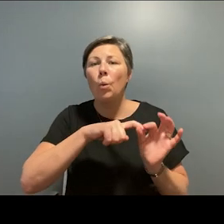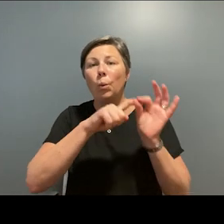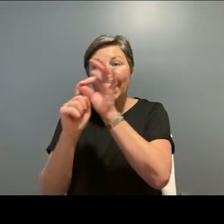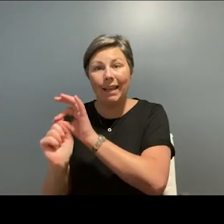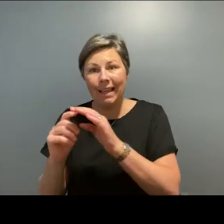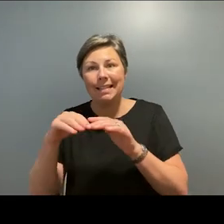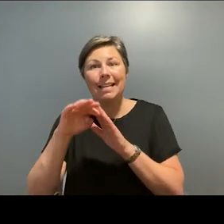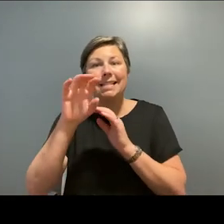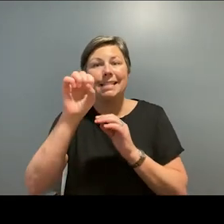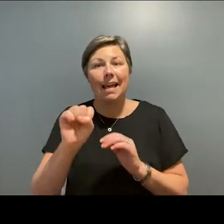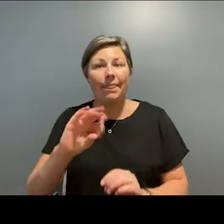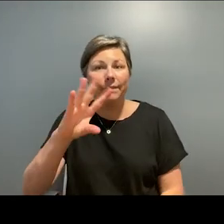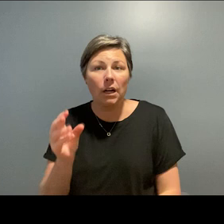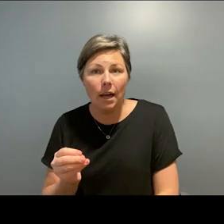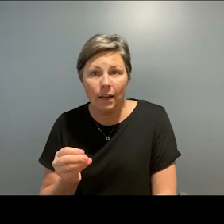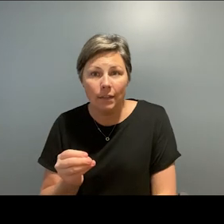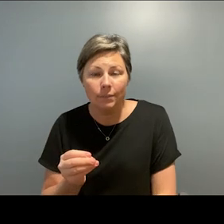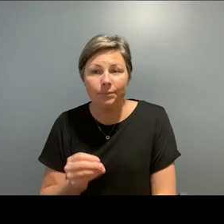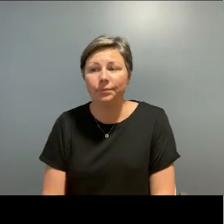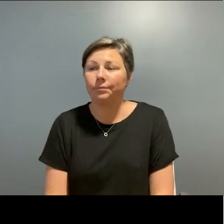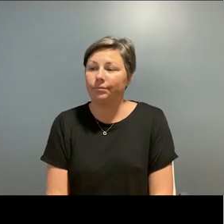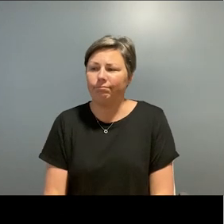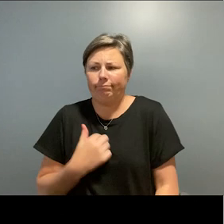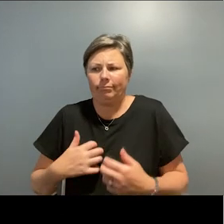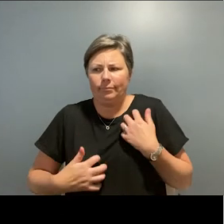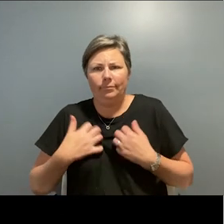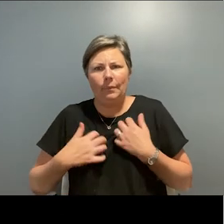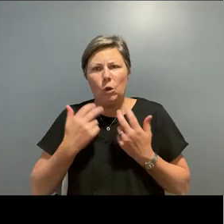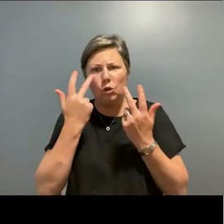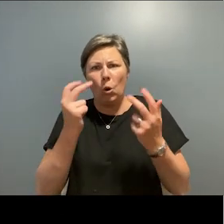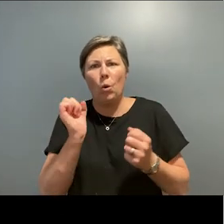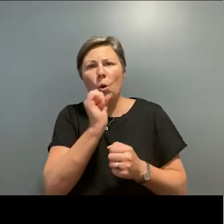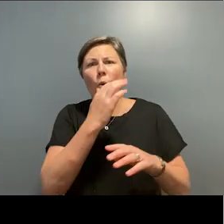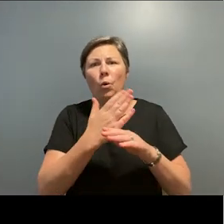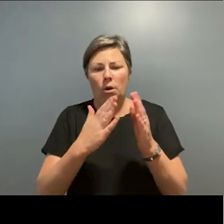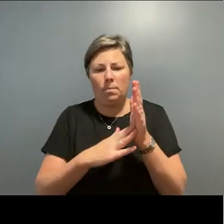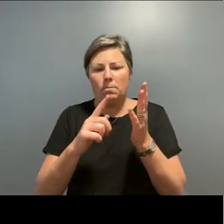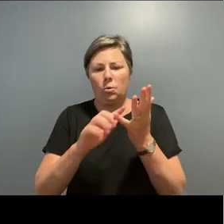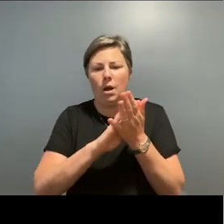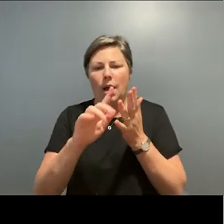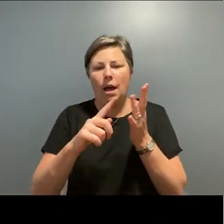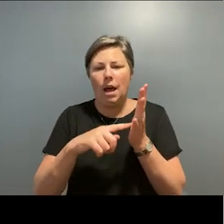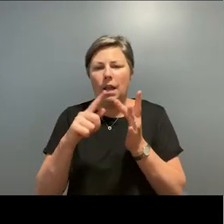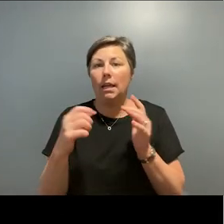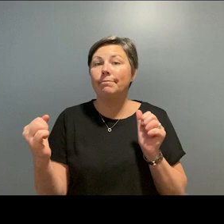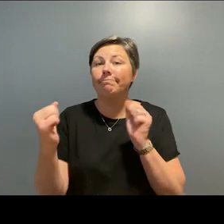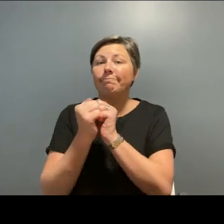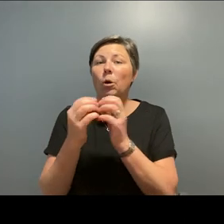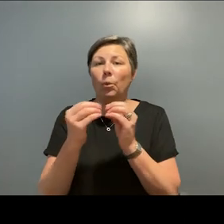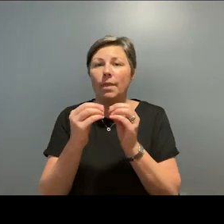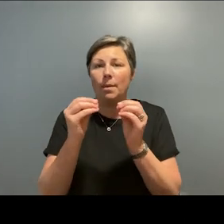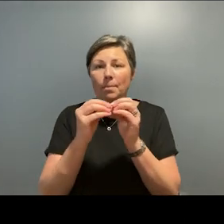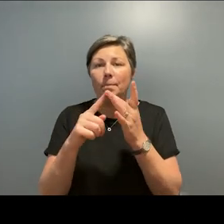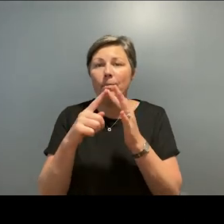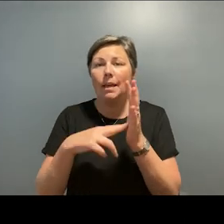communities we are thrilled to be presented moholy's work in partnership with the biennale of sydney and running at the same time as their